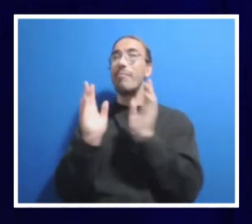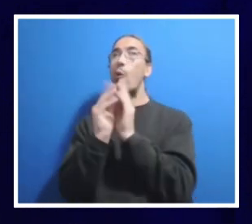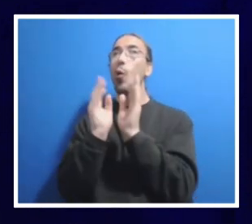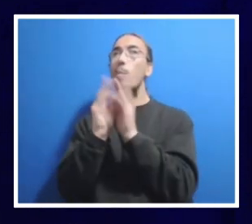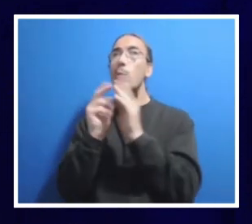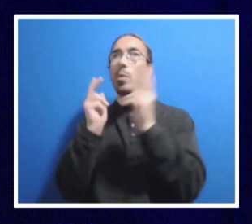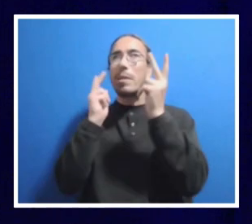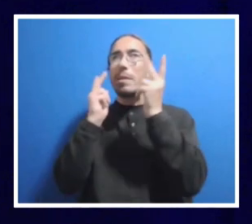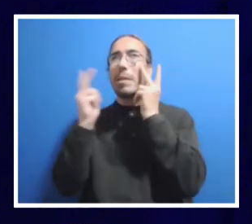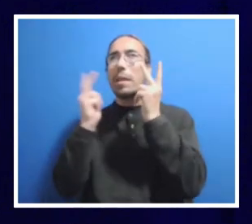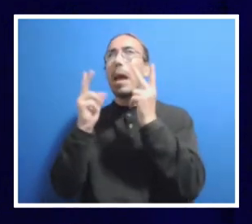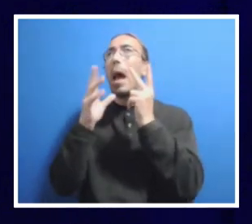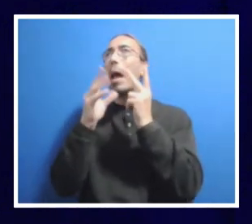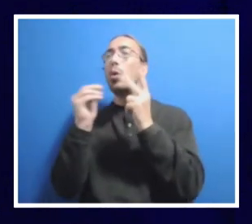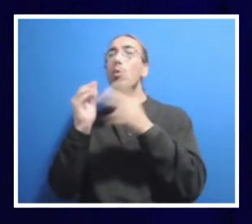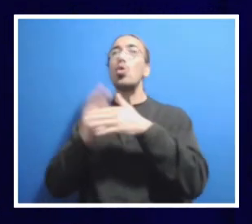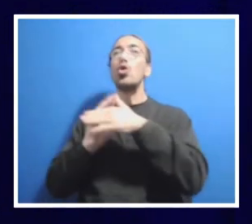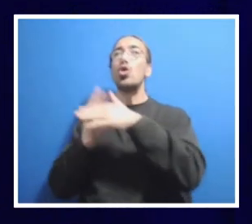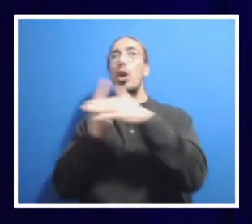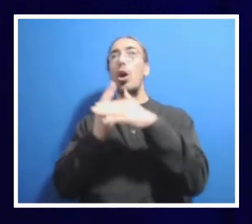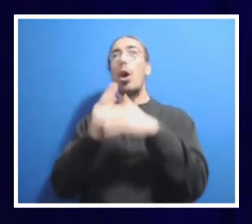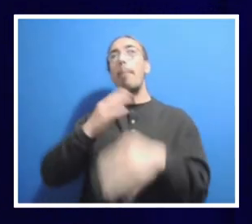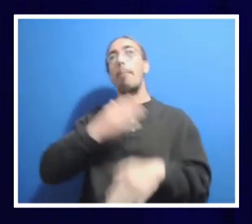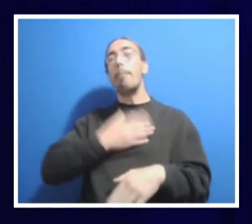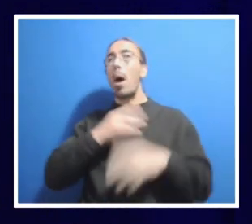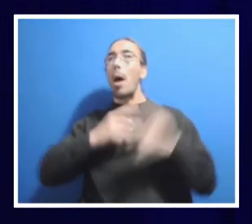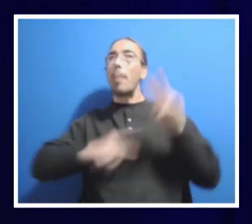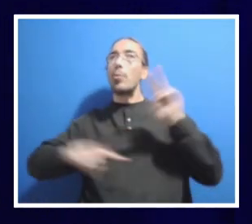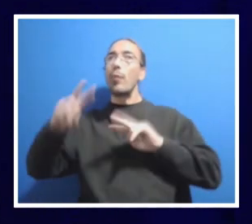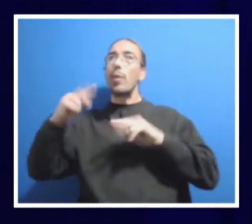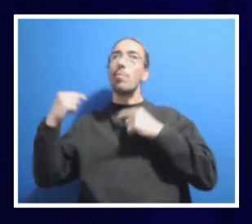to share some of my observations as well.